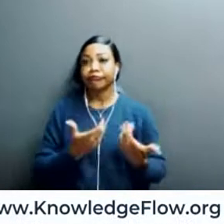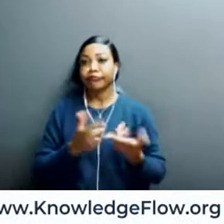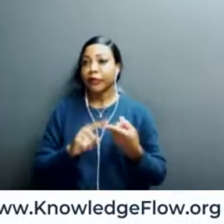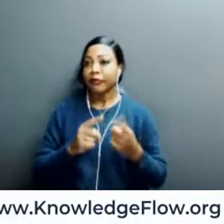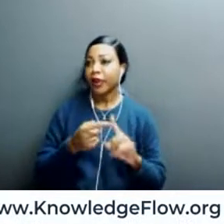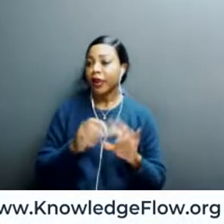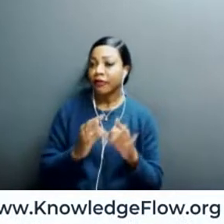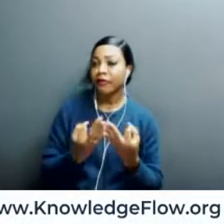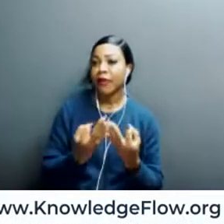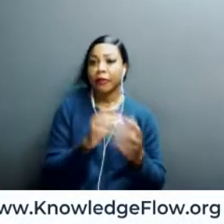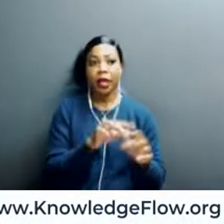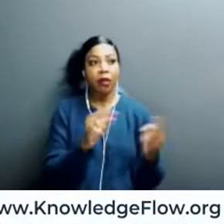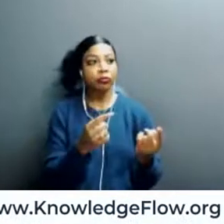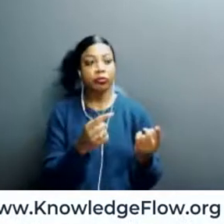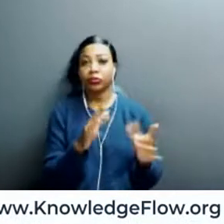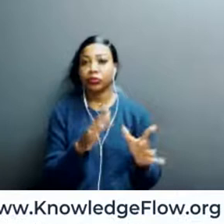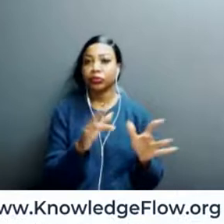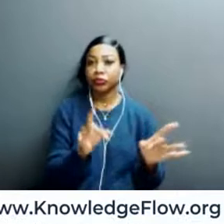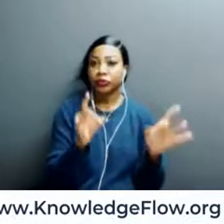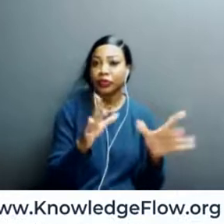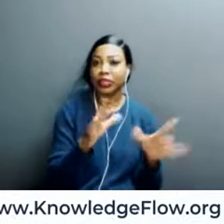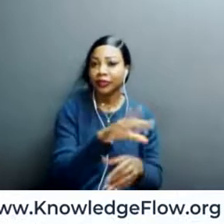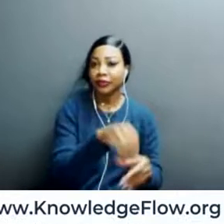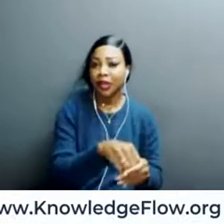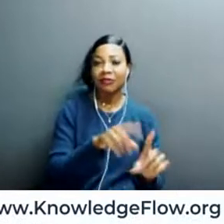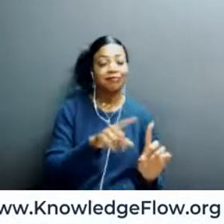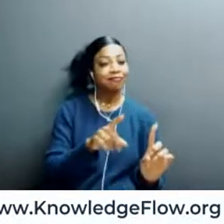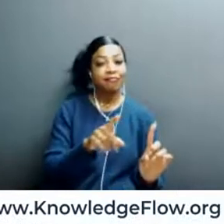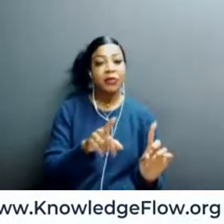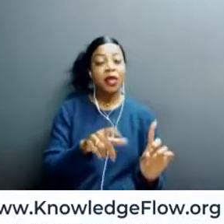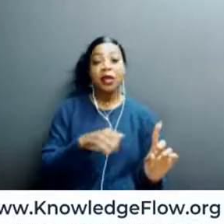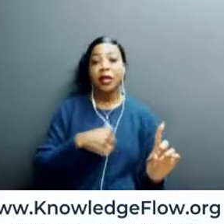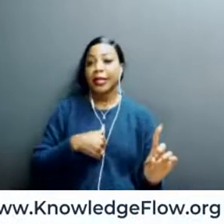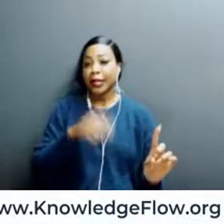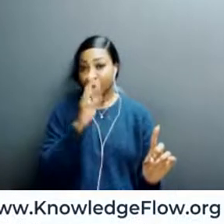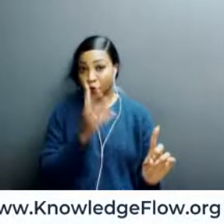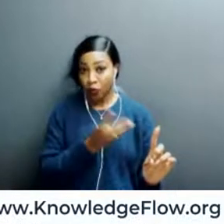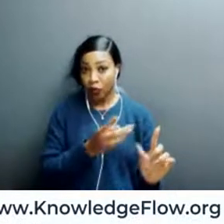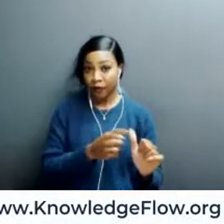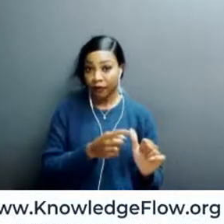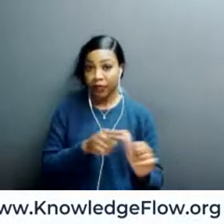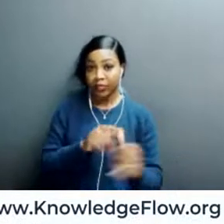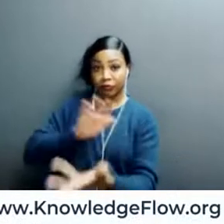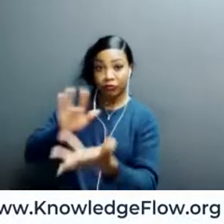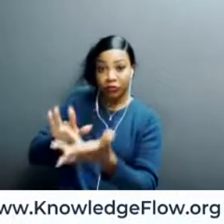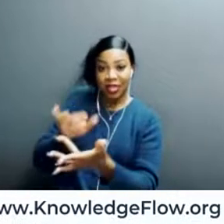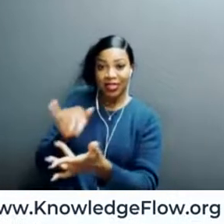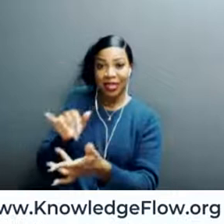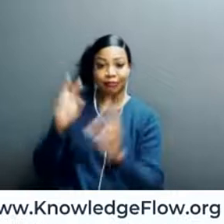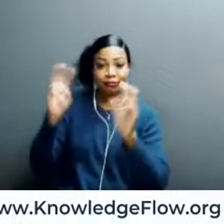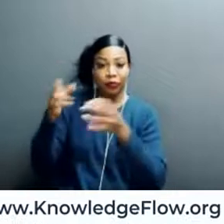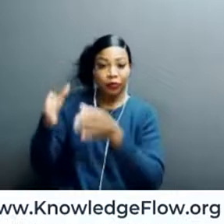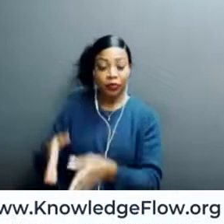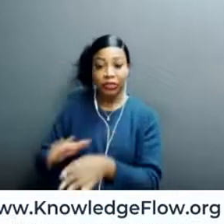really just strongly recommend that you reach out to that person through another way. So, if it's somebody you know, and they, you know, they're saying,